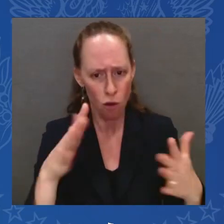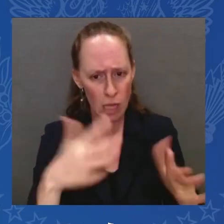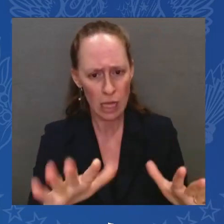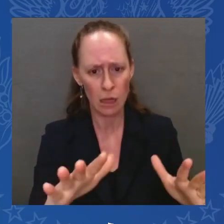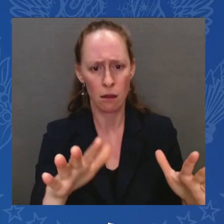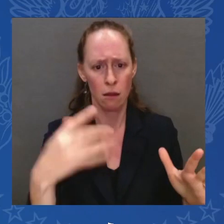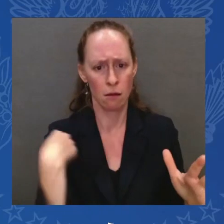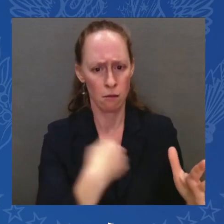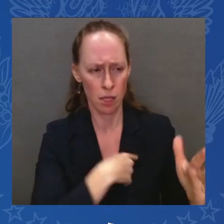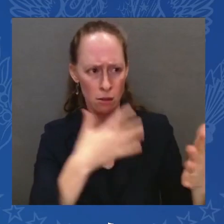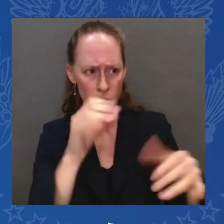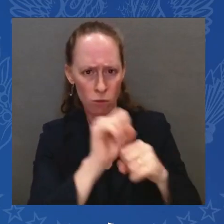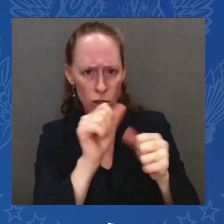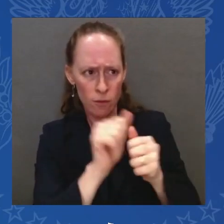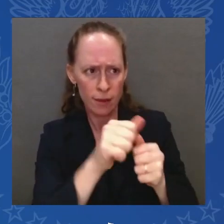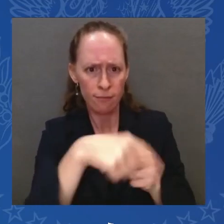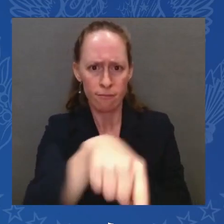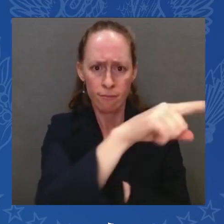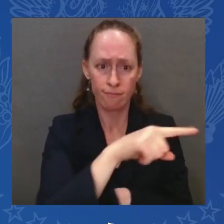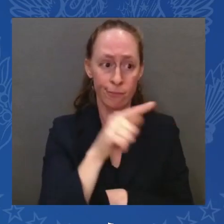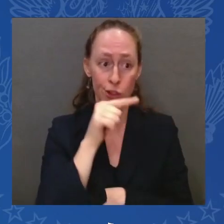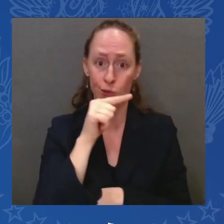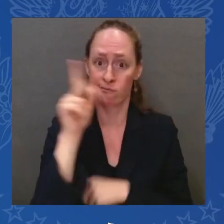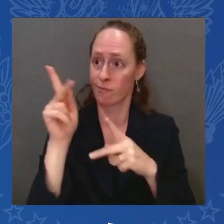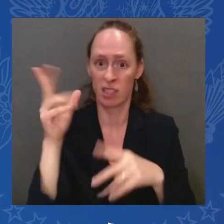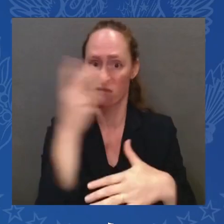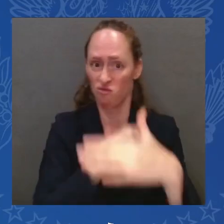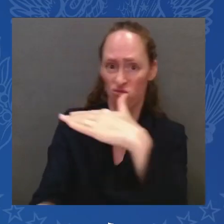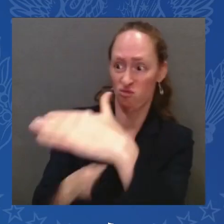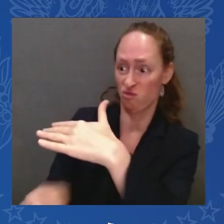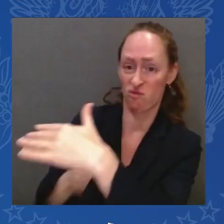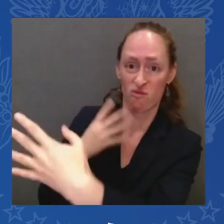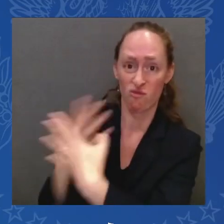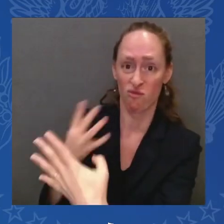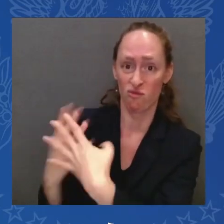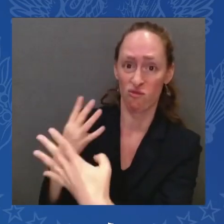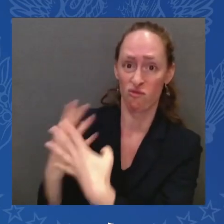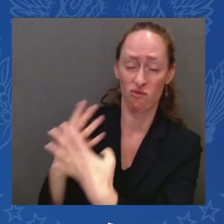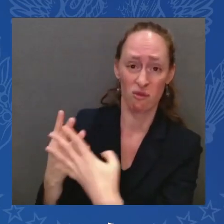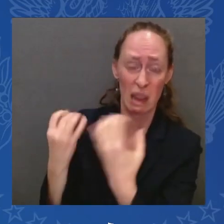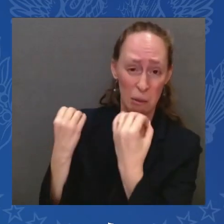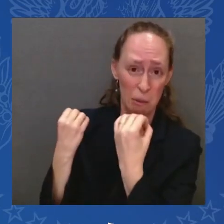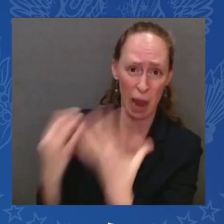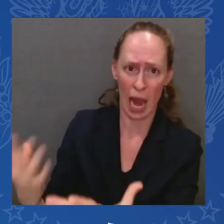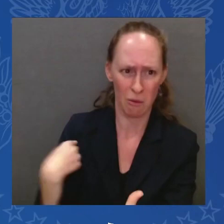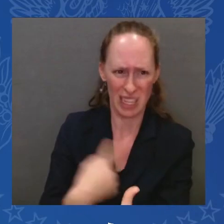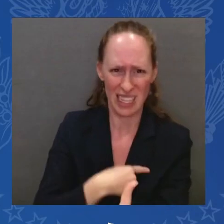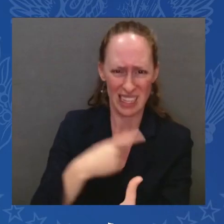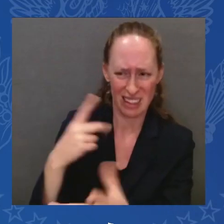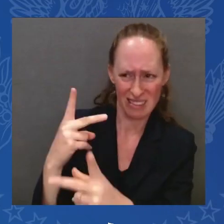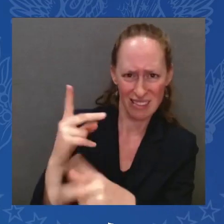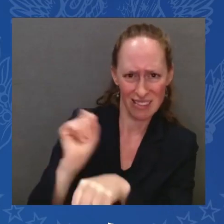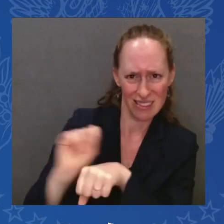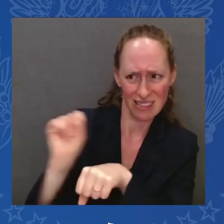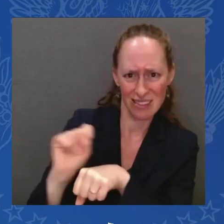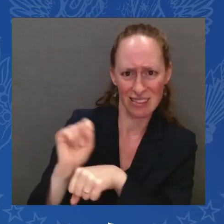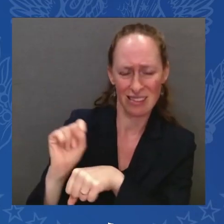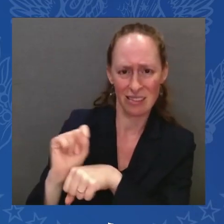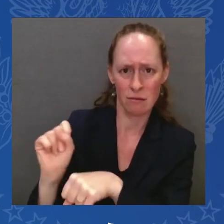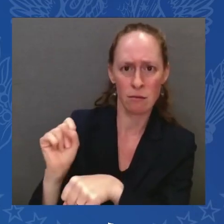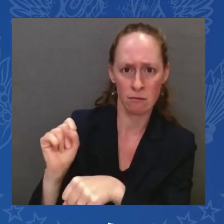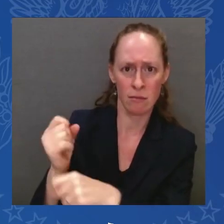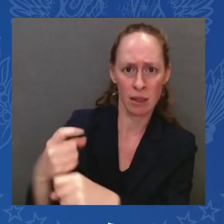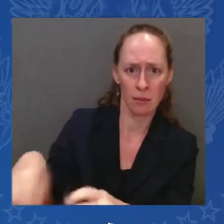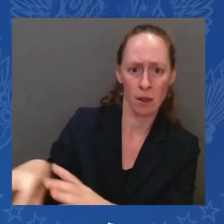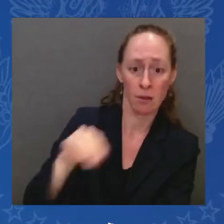and assist with recovery efforts. Now, the press is going to shout to me, and many of you are, that, you know, what are you doing to bring these, get these